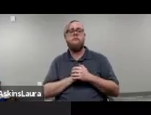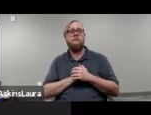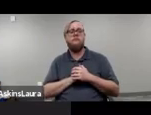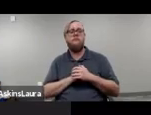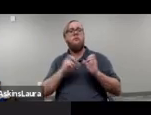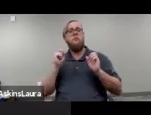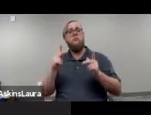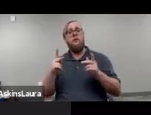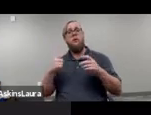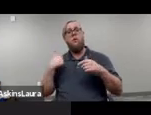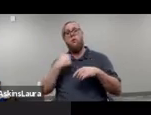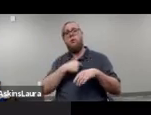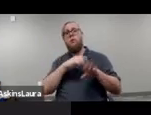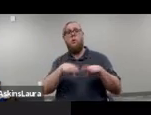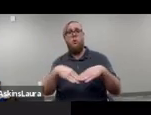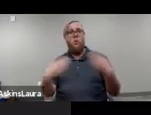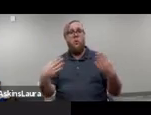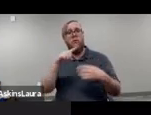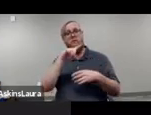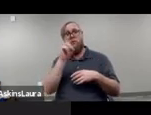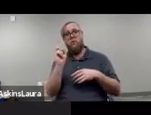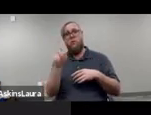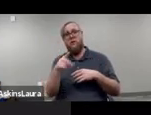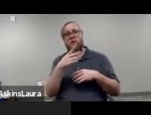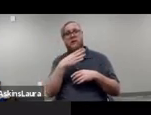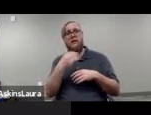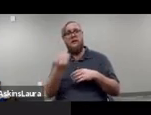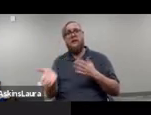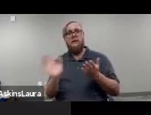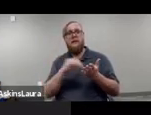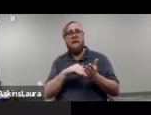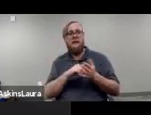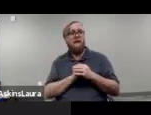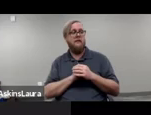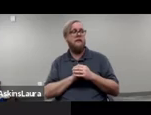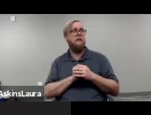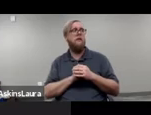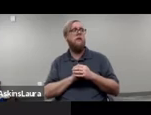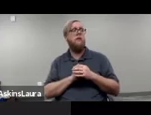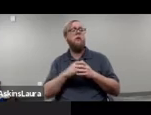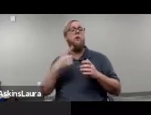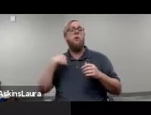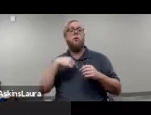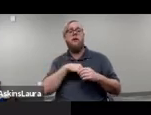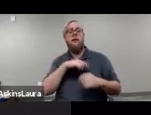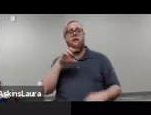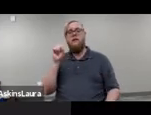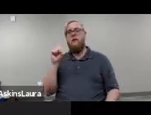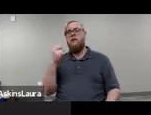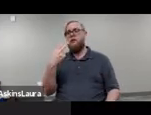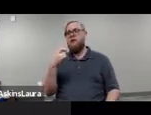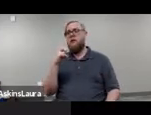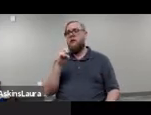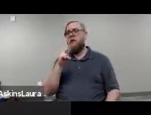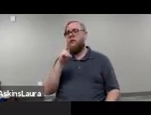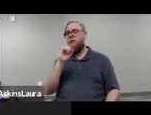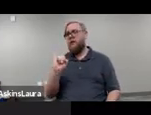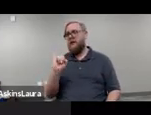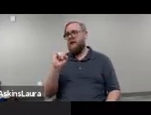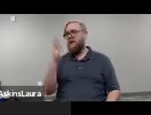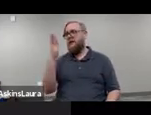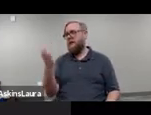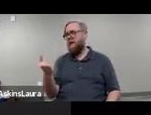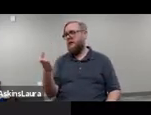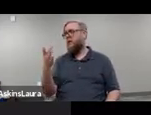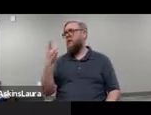let's go ahead and open it up for questions. Again, we have Sherry. We're lucky to have